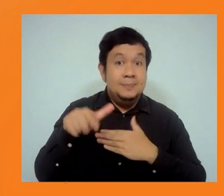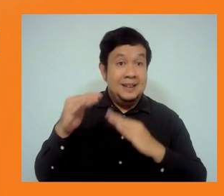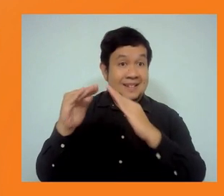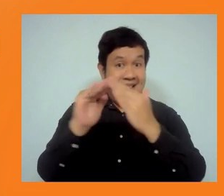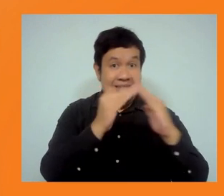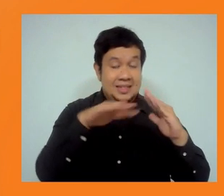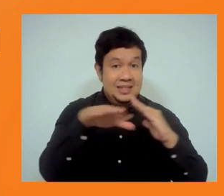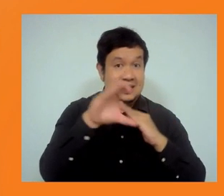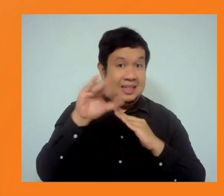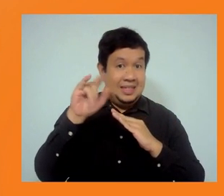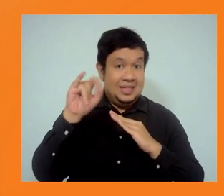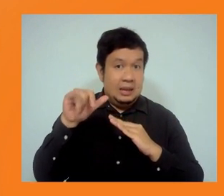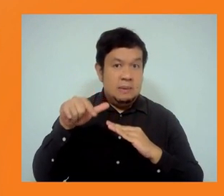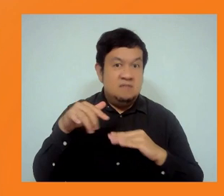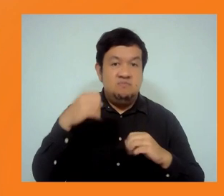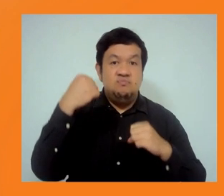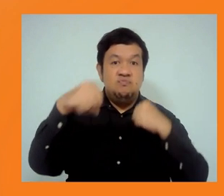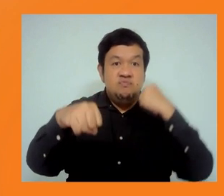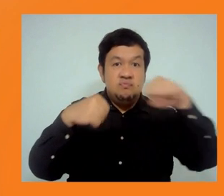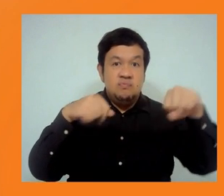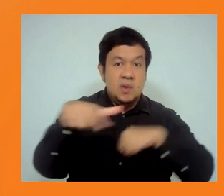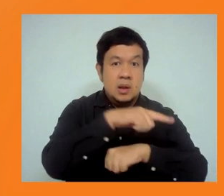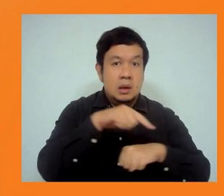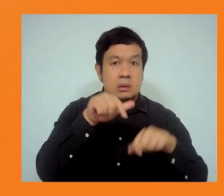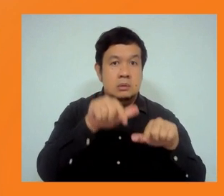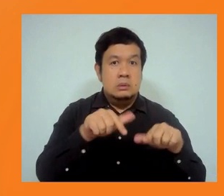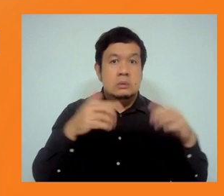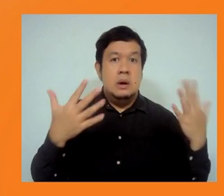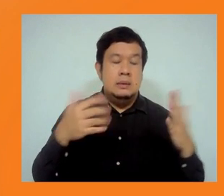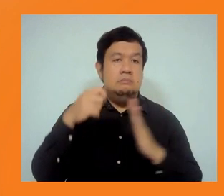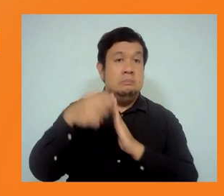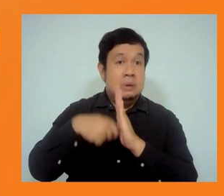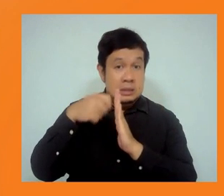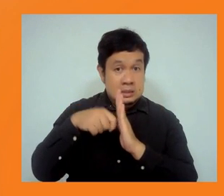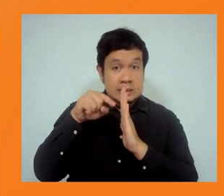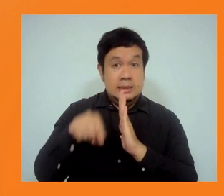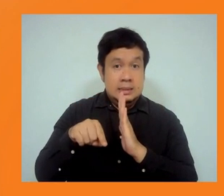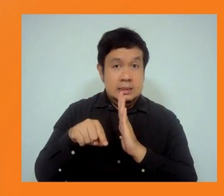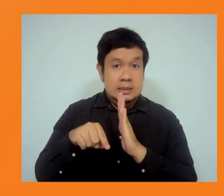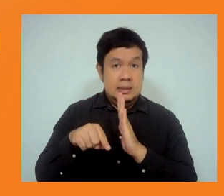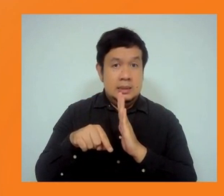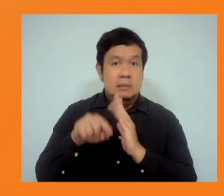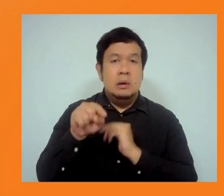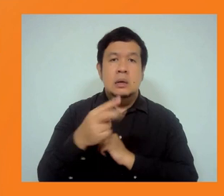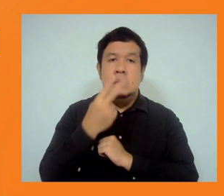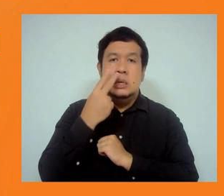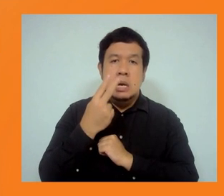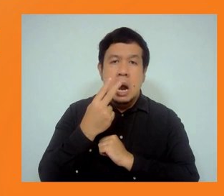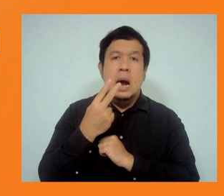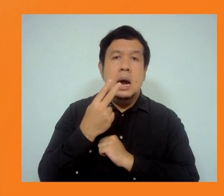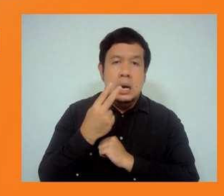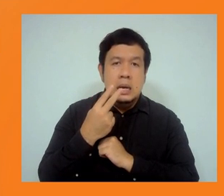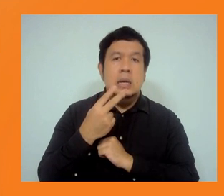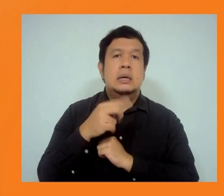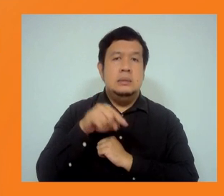land on a design and execution of the project. And for this, we have already sought that the ADB carry out an investigation rather